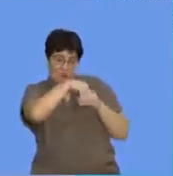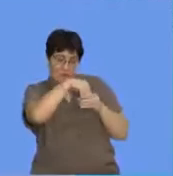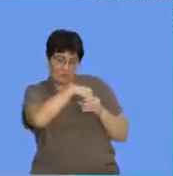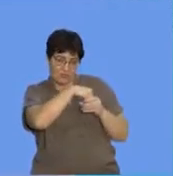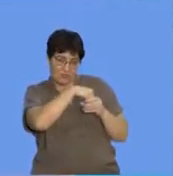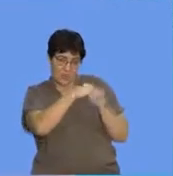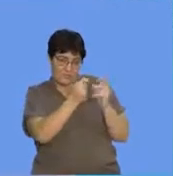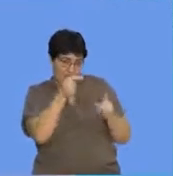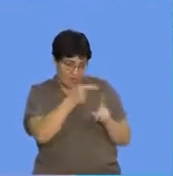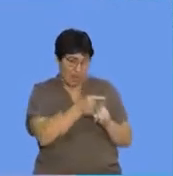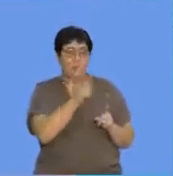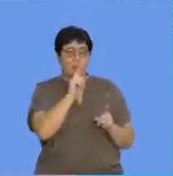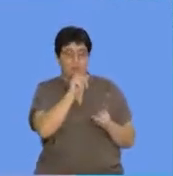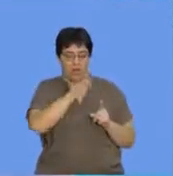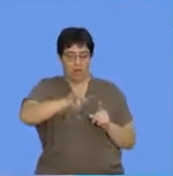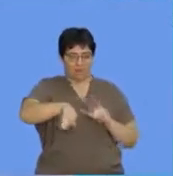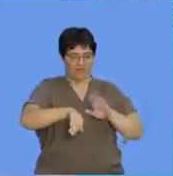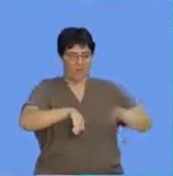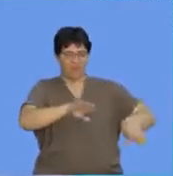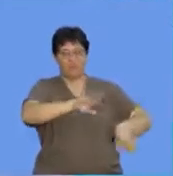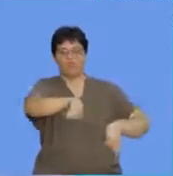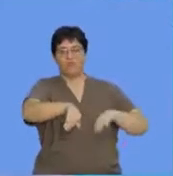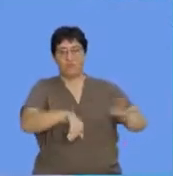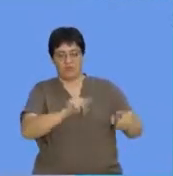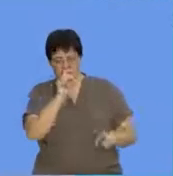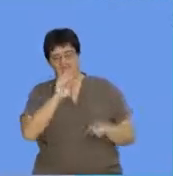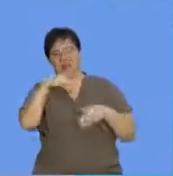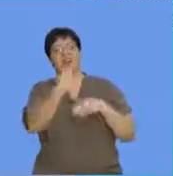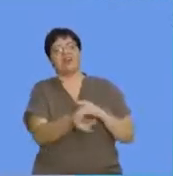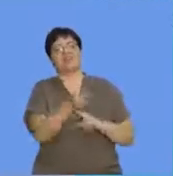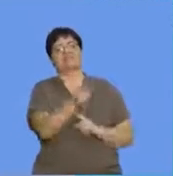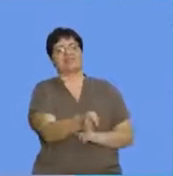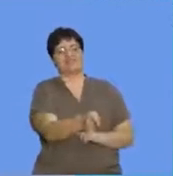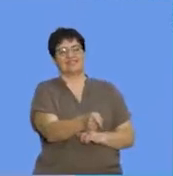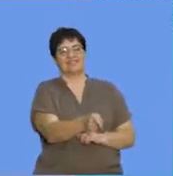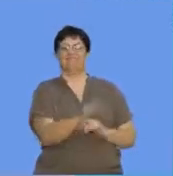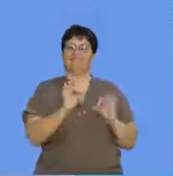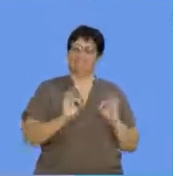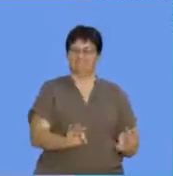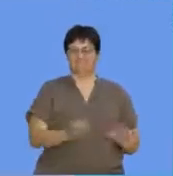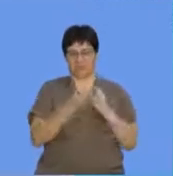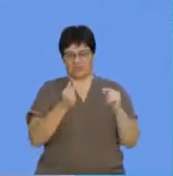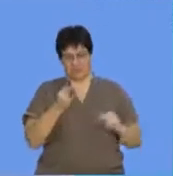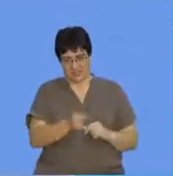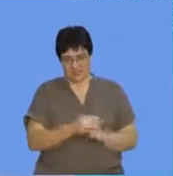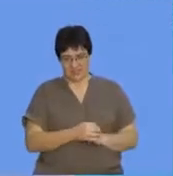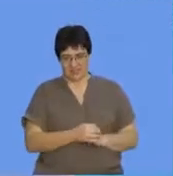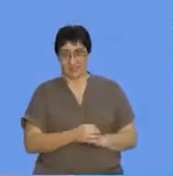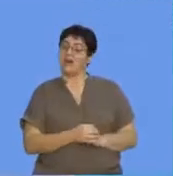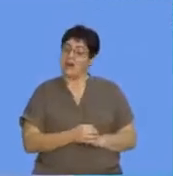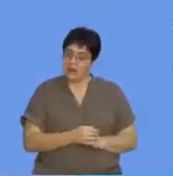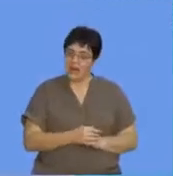we shall be eliminating. OK. So as we eliminate at the end of the day, we'll be left with the correct one at the end. And then we can say, OK,